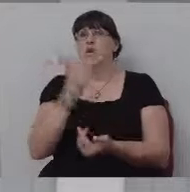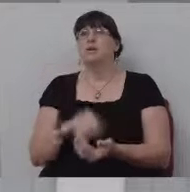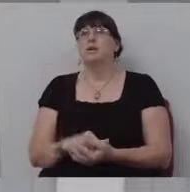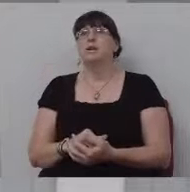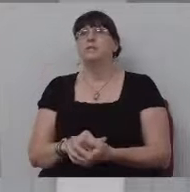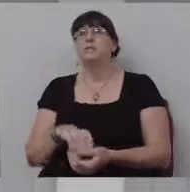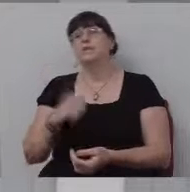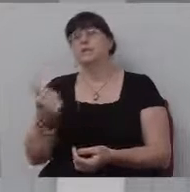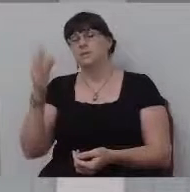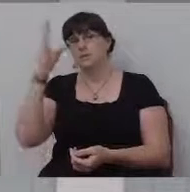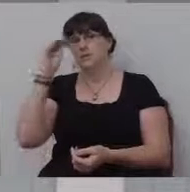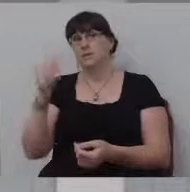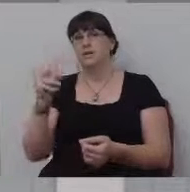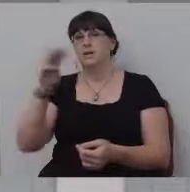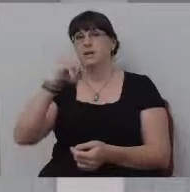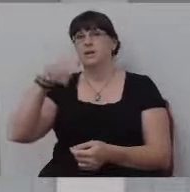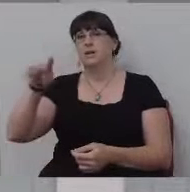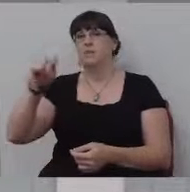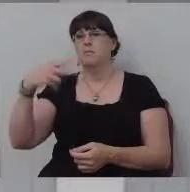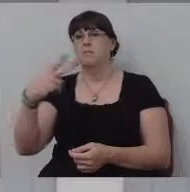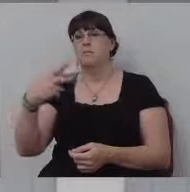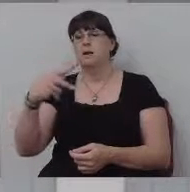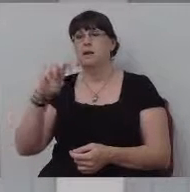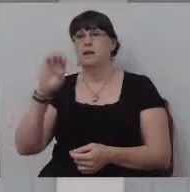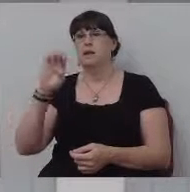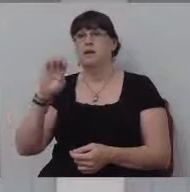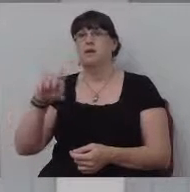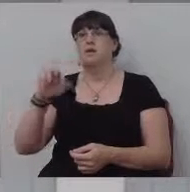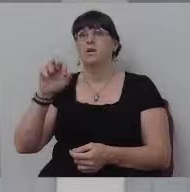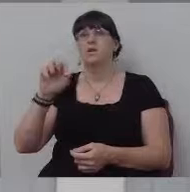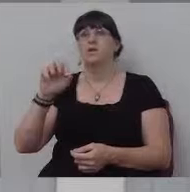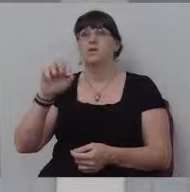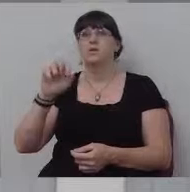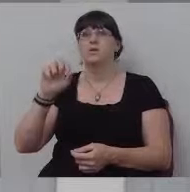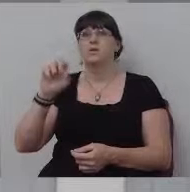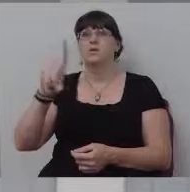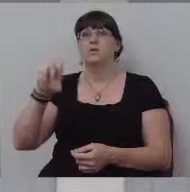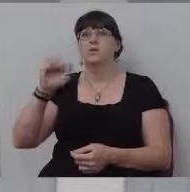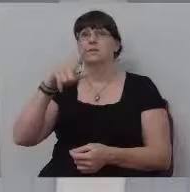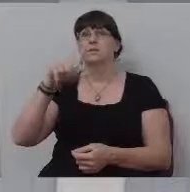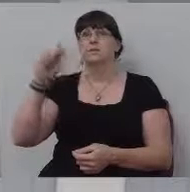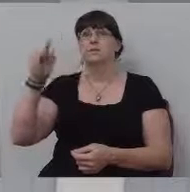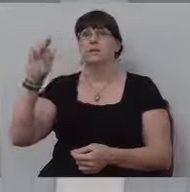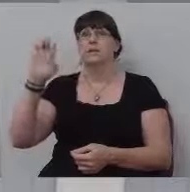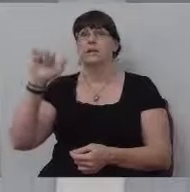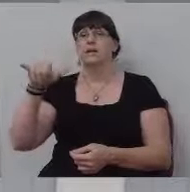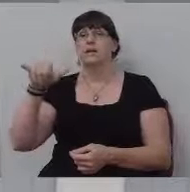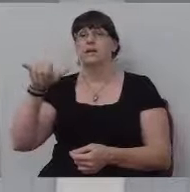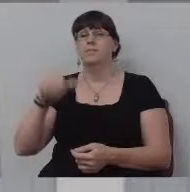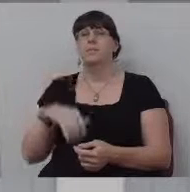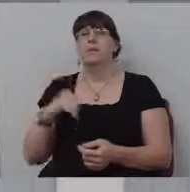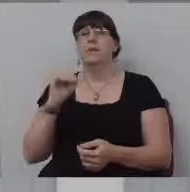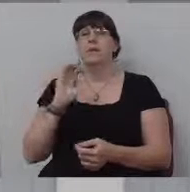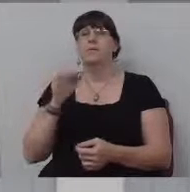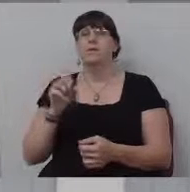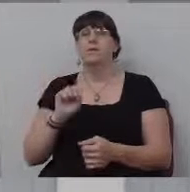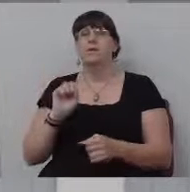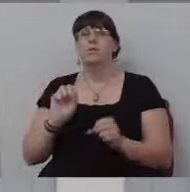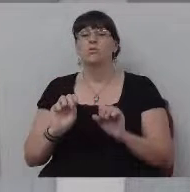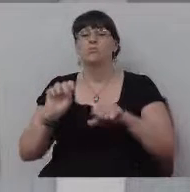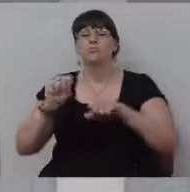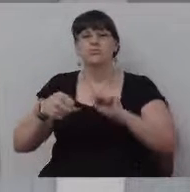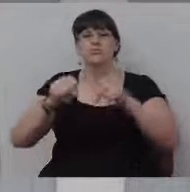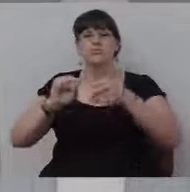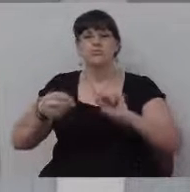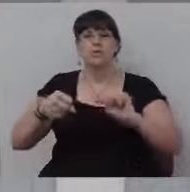fellow. And, um, Mike, Mike had been, Mike rode motorcycles. I rode a motorcycle back then too. And so Mike and I rode bikes together a little bit,